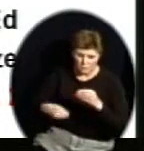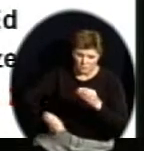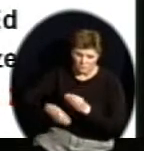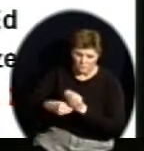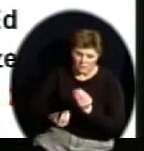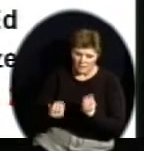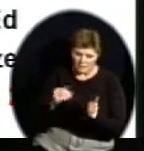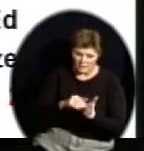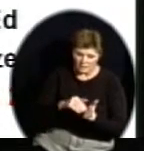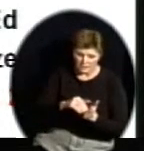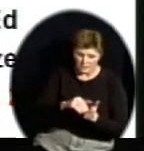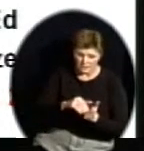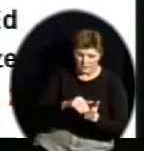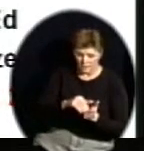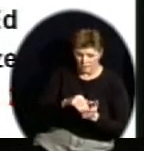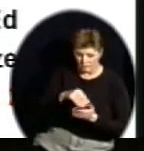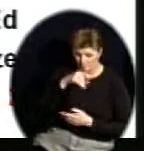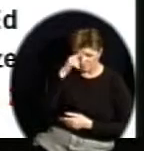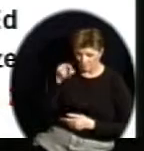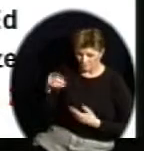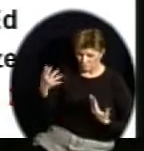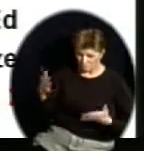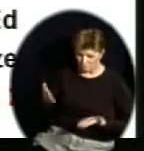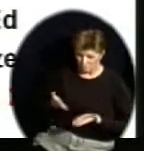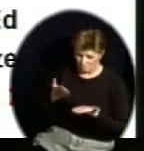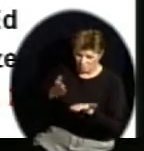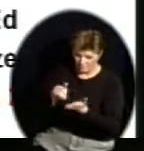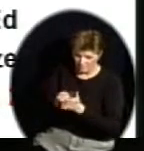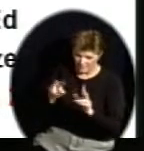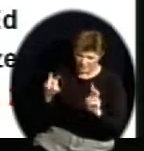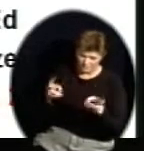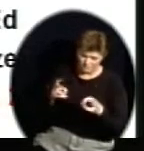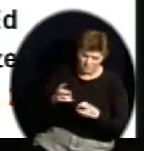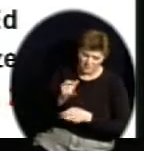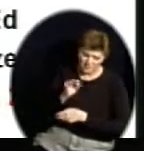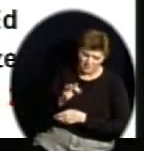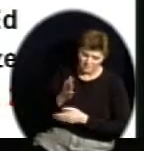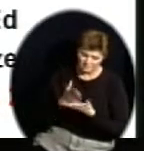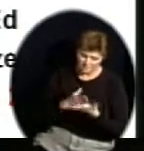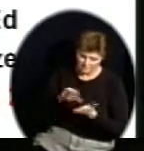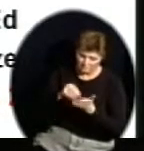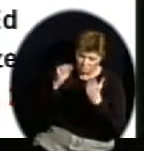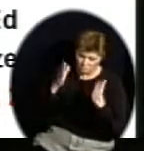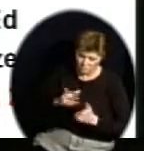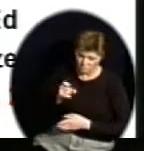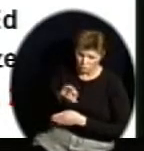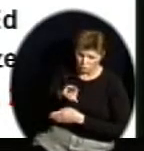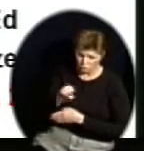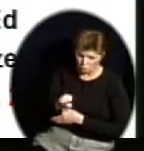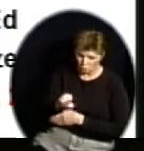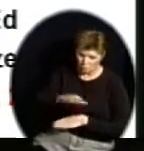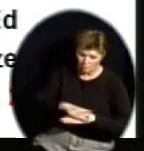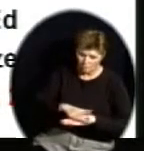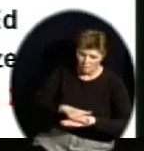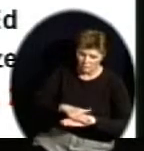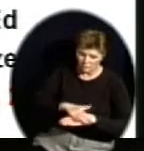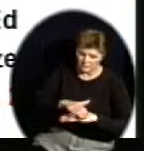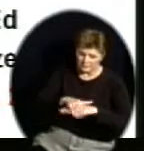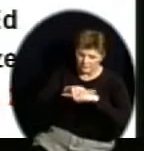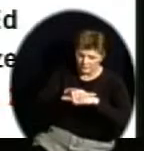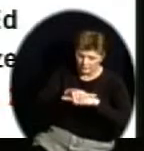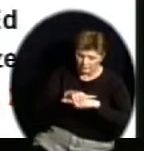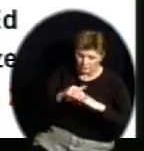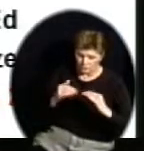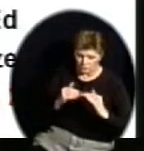really what Ms. Matthews said, is the fact that some student score, if I'm an English language learner student, I'm a Hispanic student,